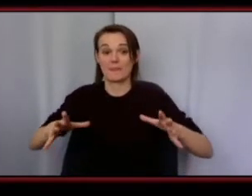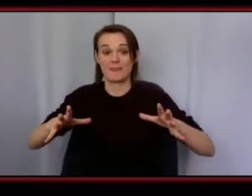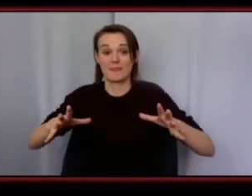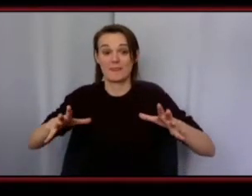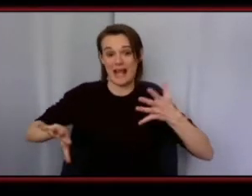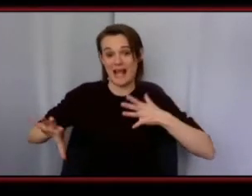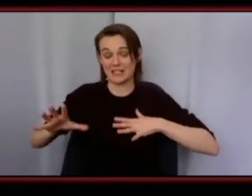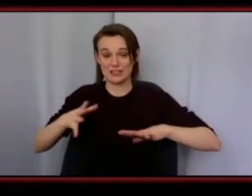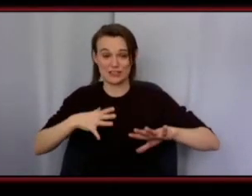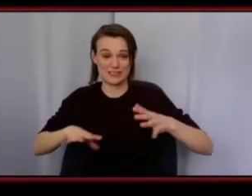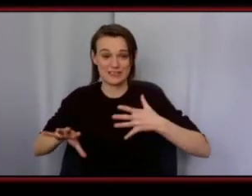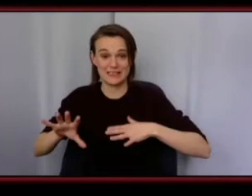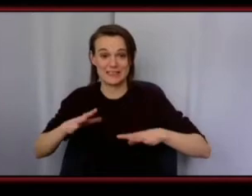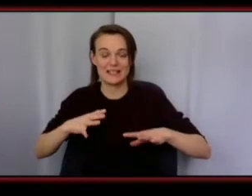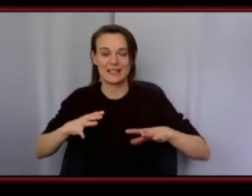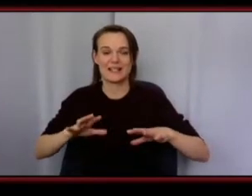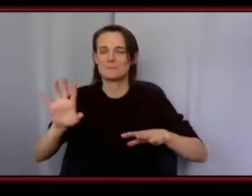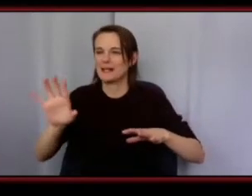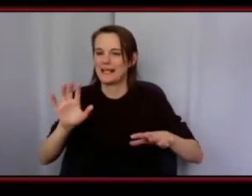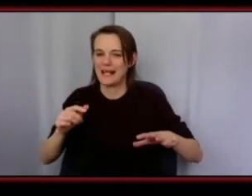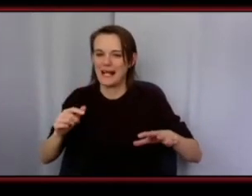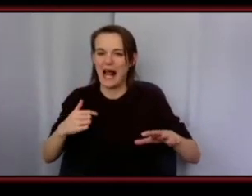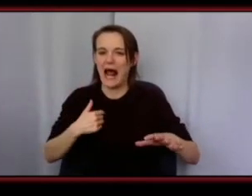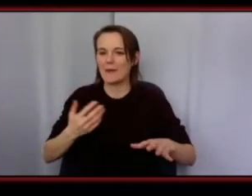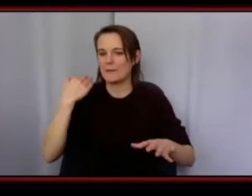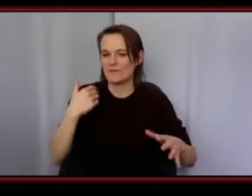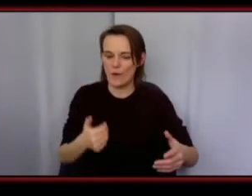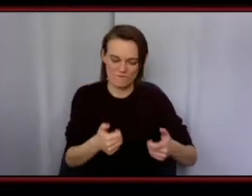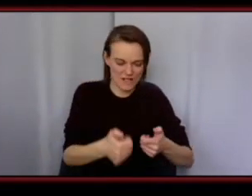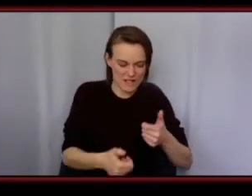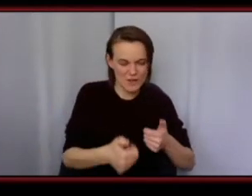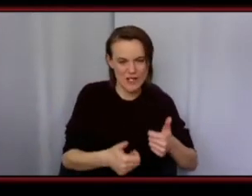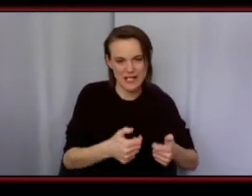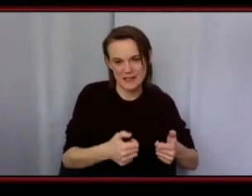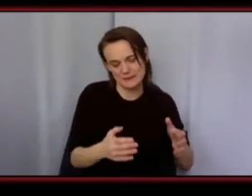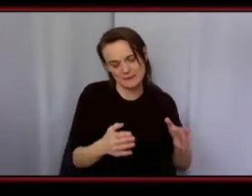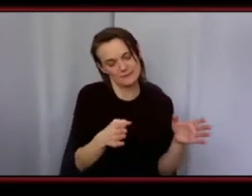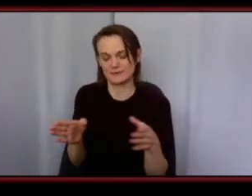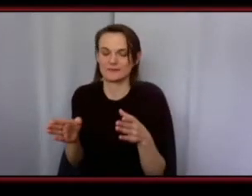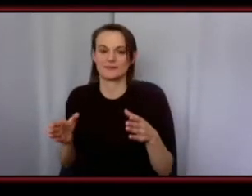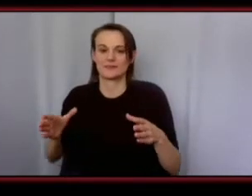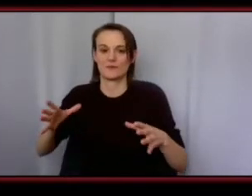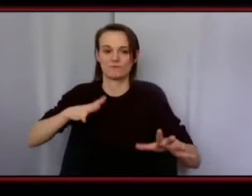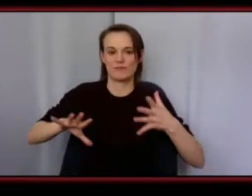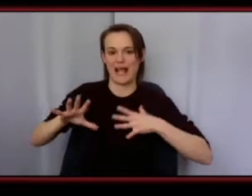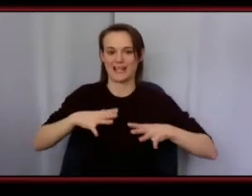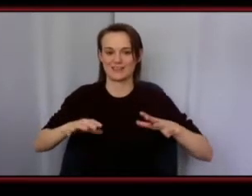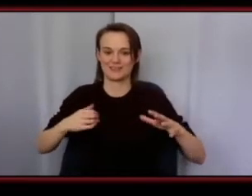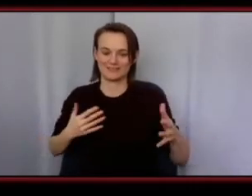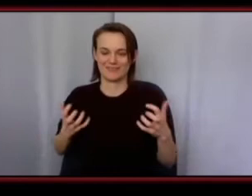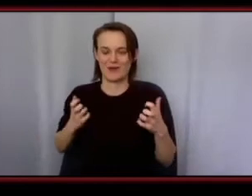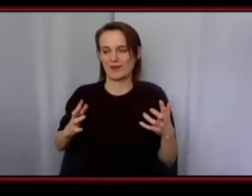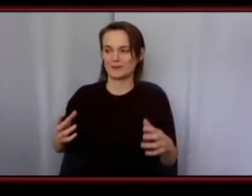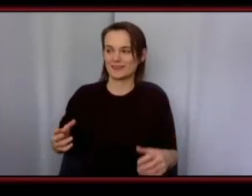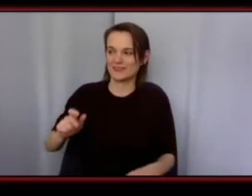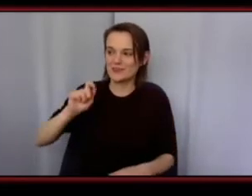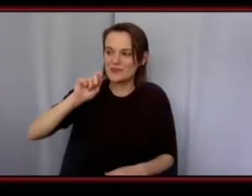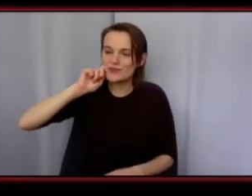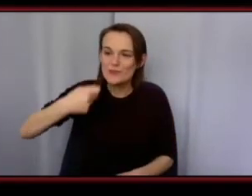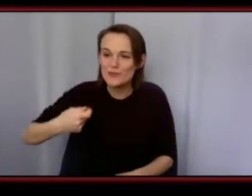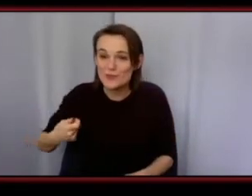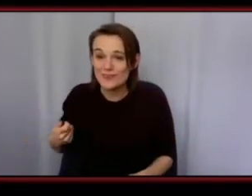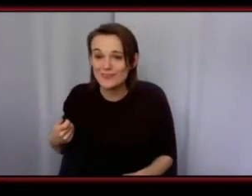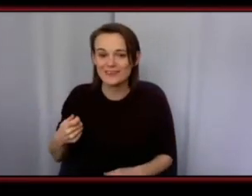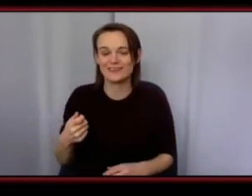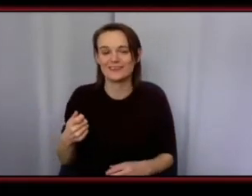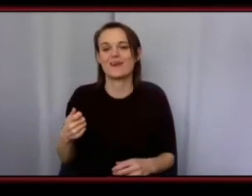video games and like playing kind of left and like i was all about like fashion and being cool and like stuff like that so it's kind of it kind